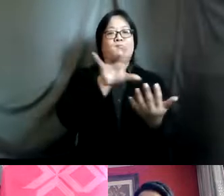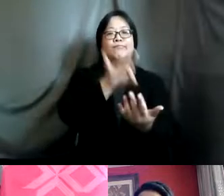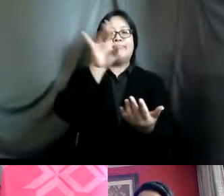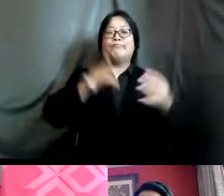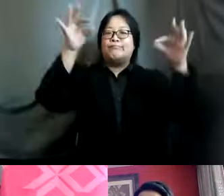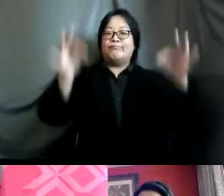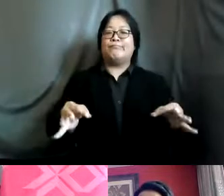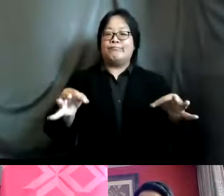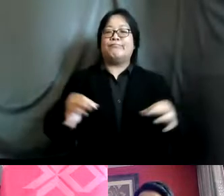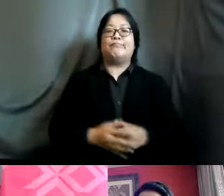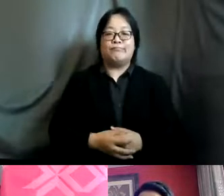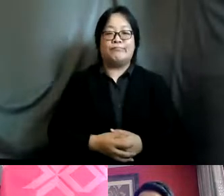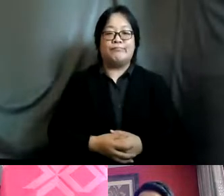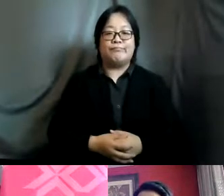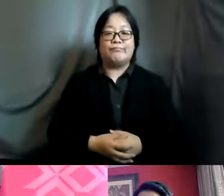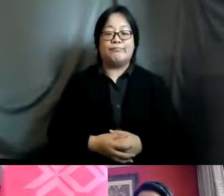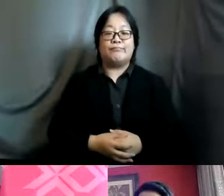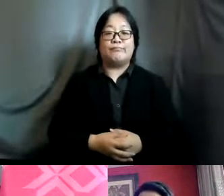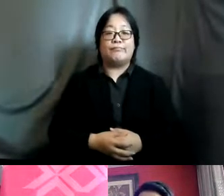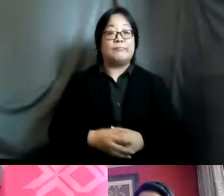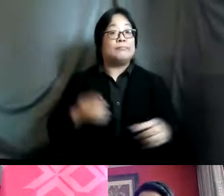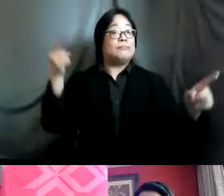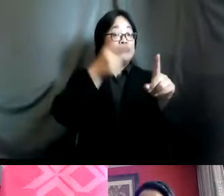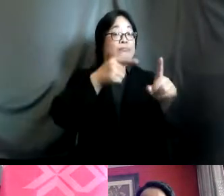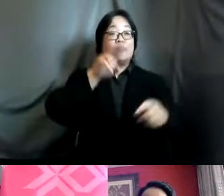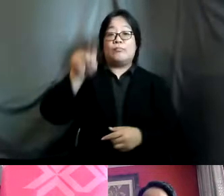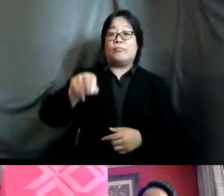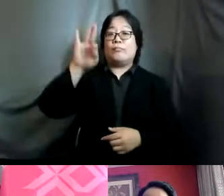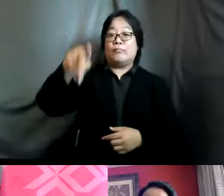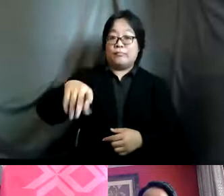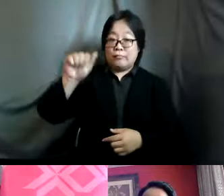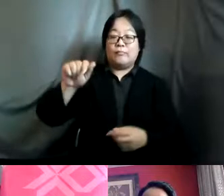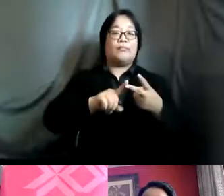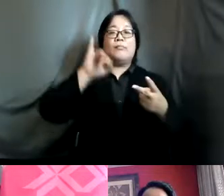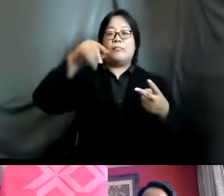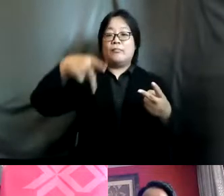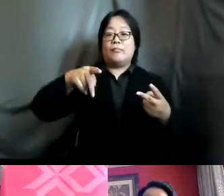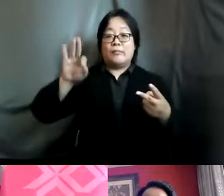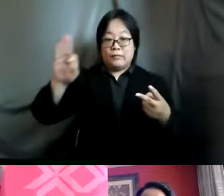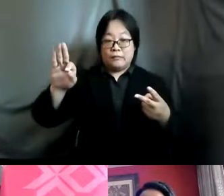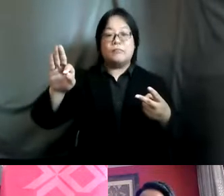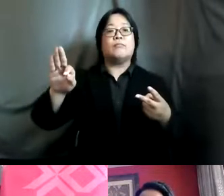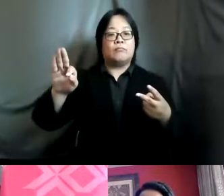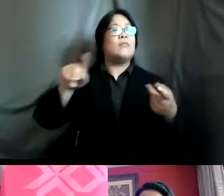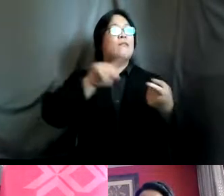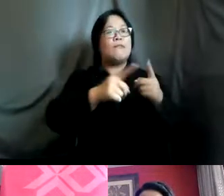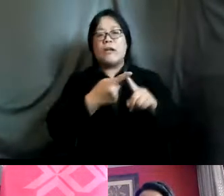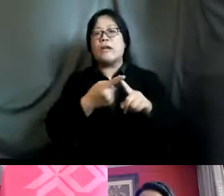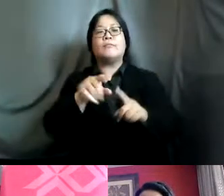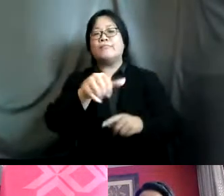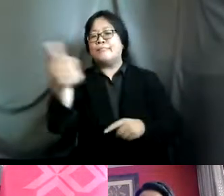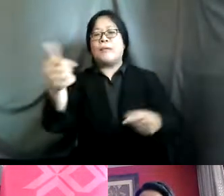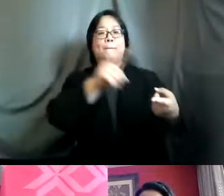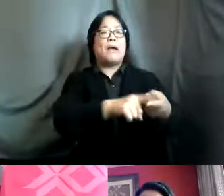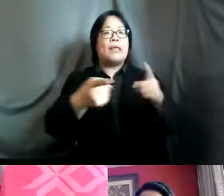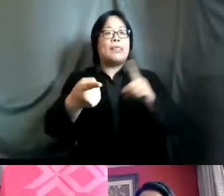it is with this goal that unfpa and ippf along with france and many other partners are